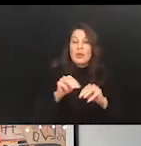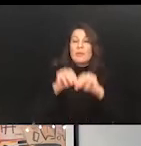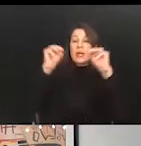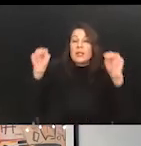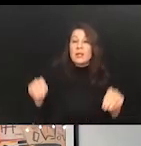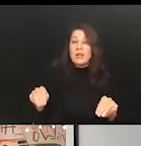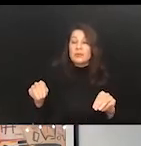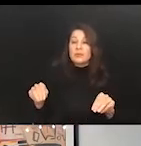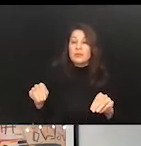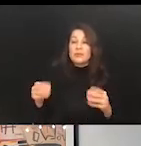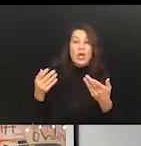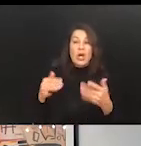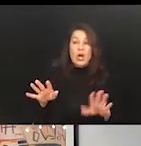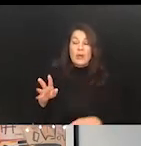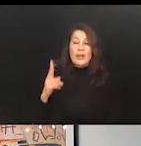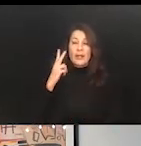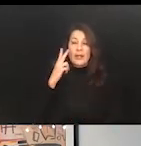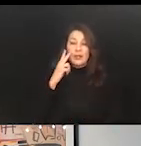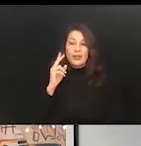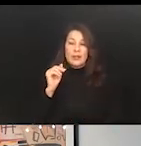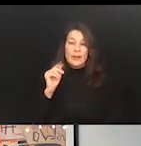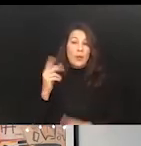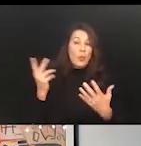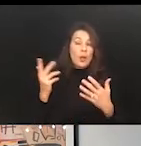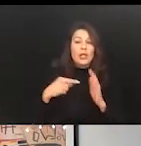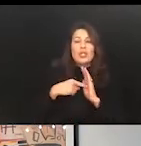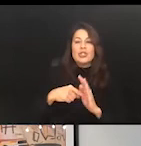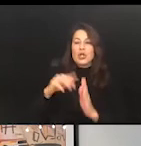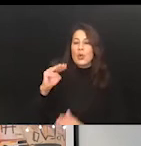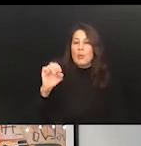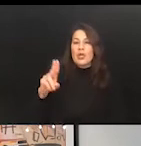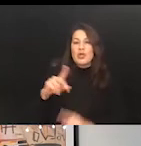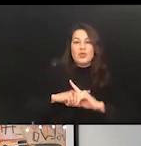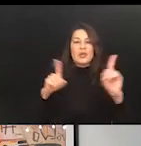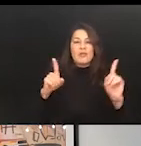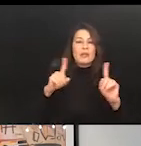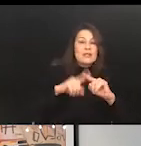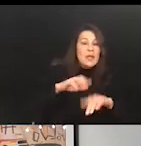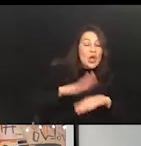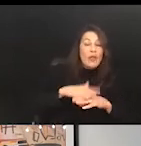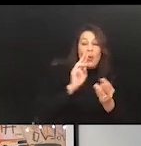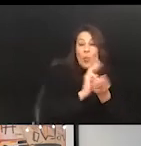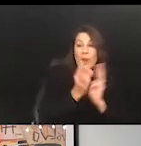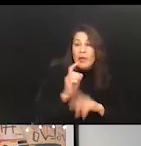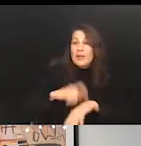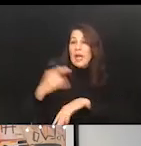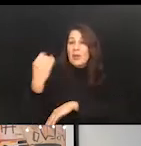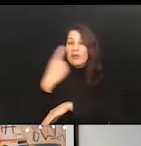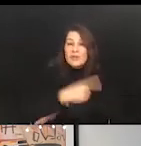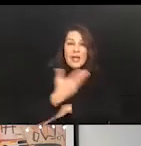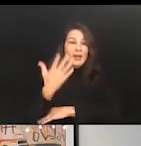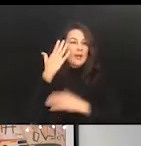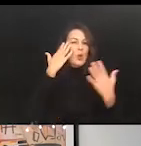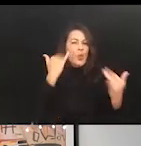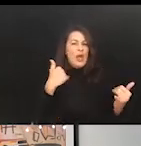looking at showing menus differently based on the weather, the time of day. So why bother showing the